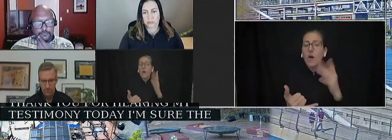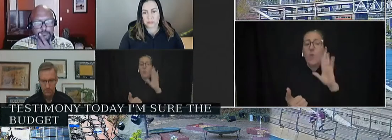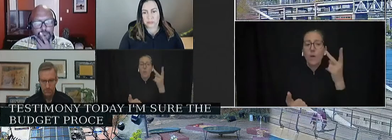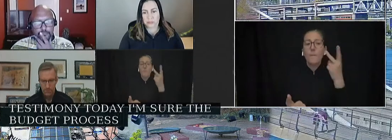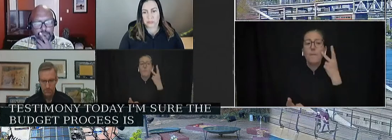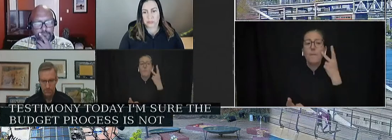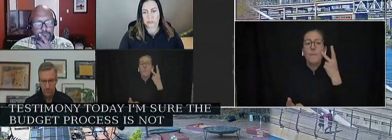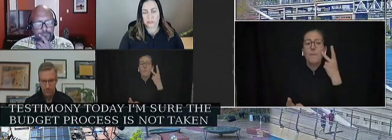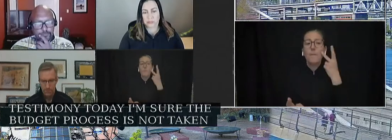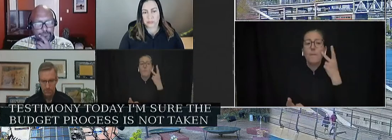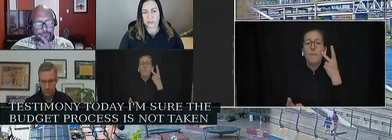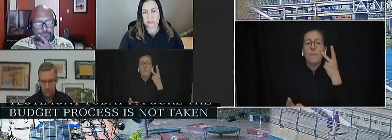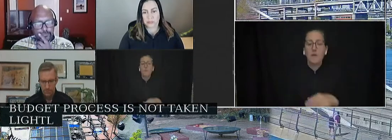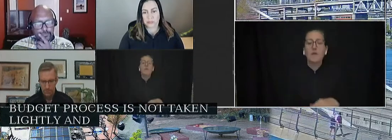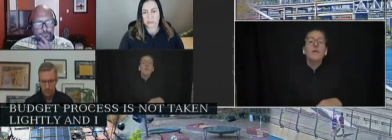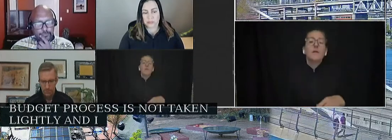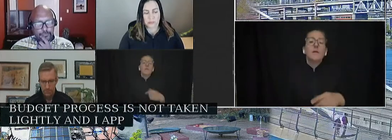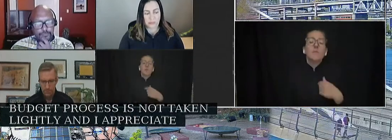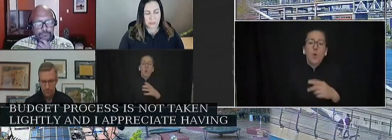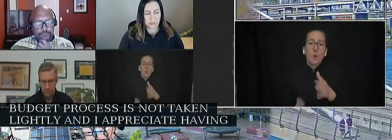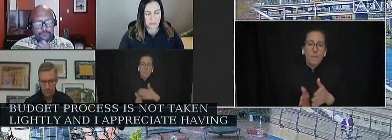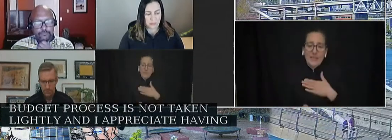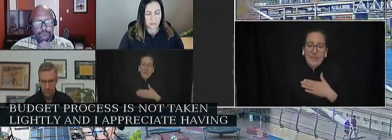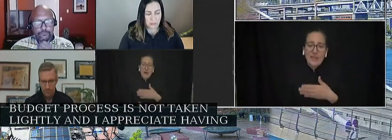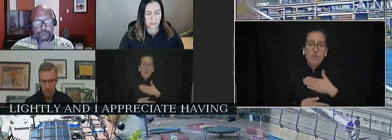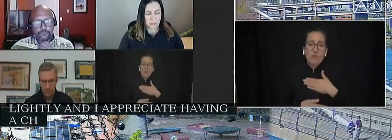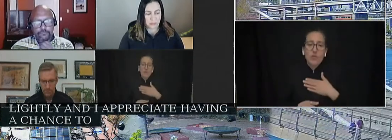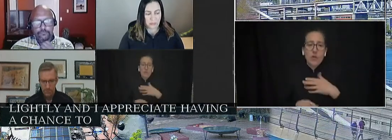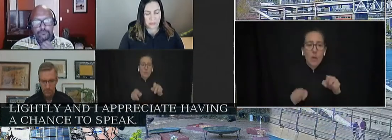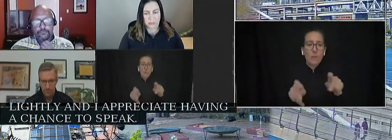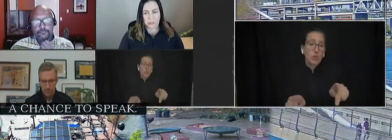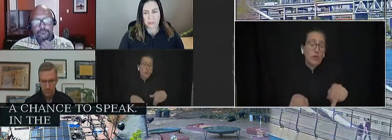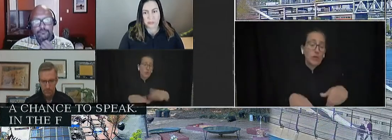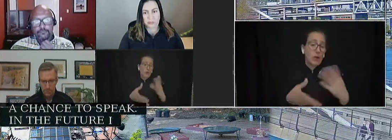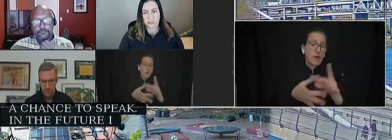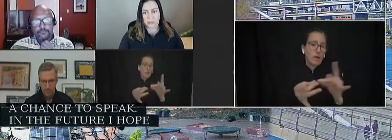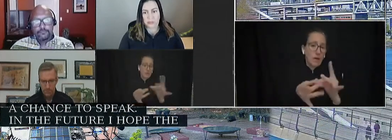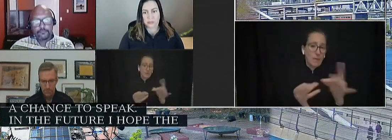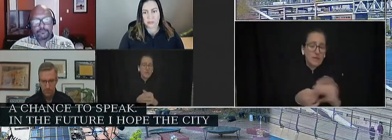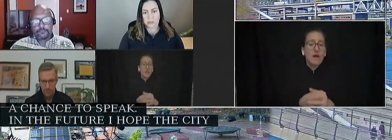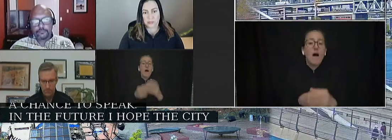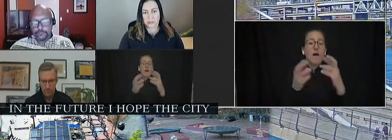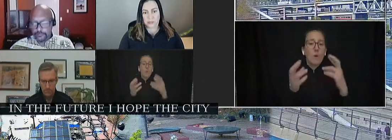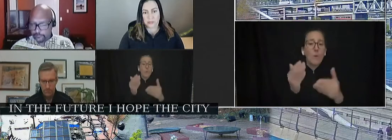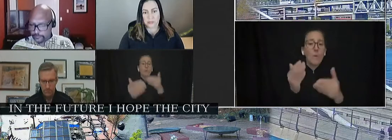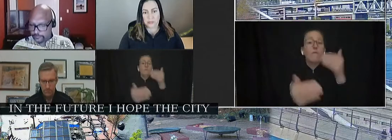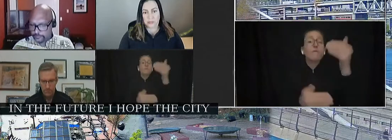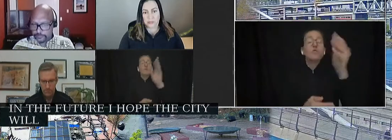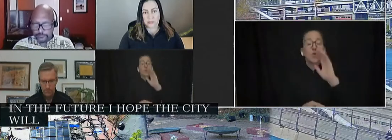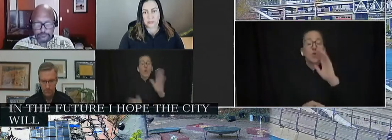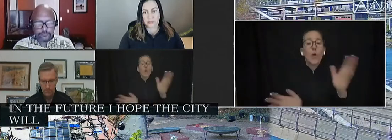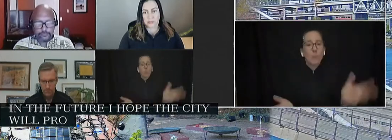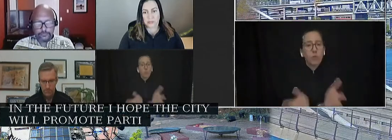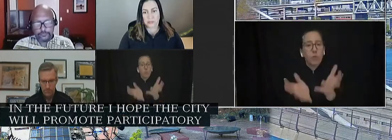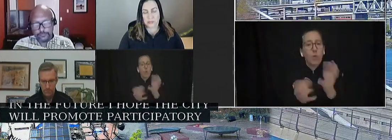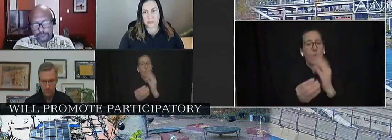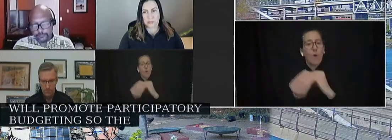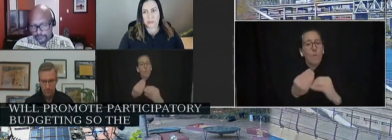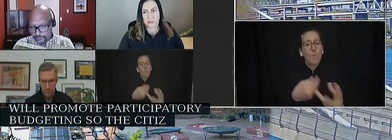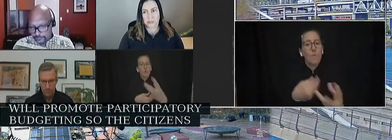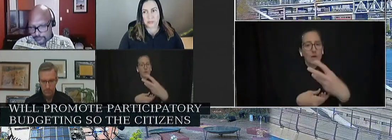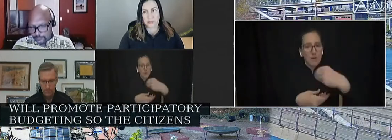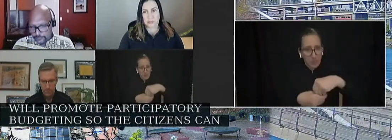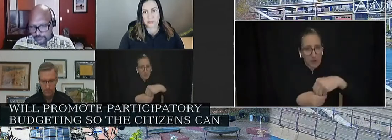I appreciate having a chance to speak. In the future, I hope that the city will promote participatory budgeting so that the citizens can directly choose which